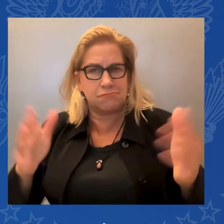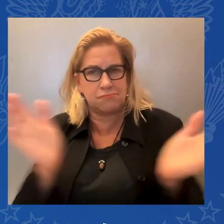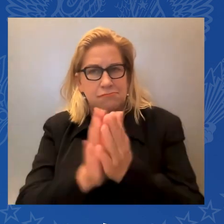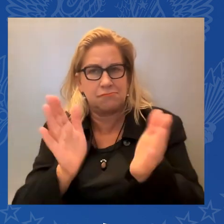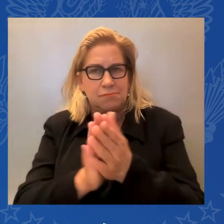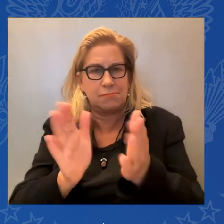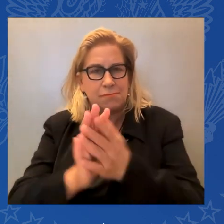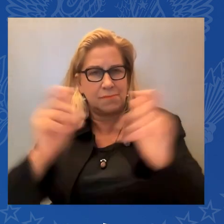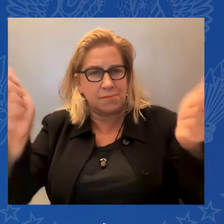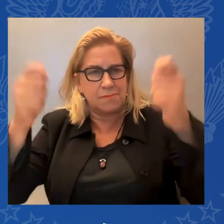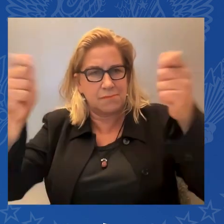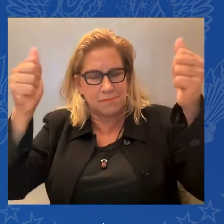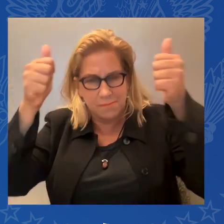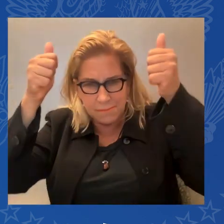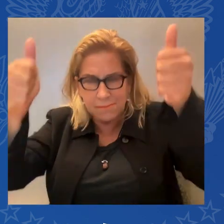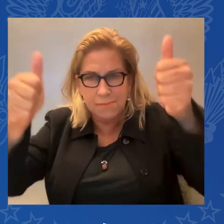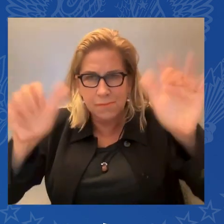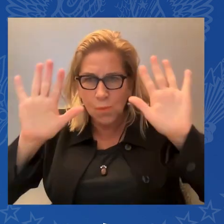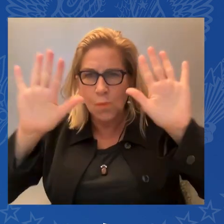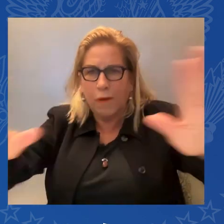Do we have food at the other end?